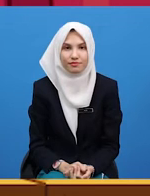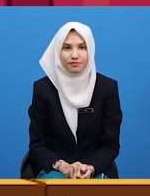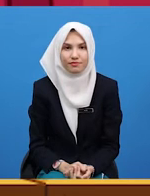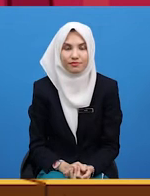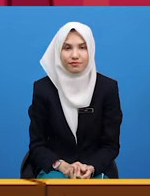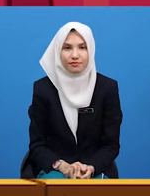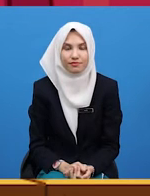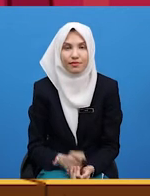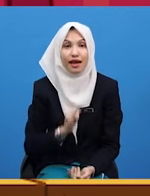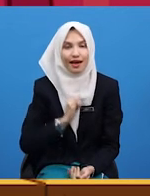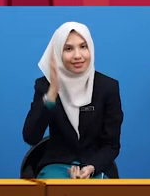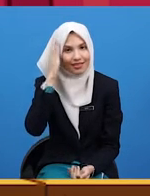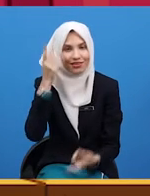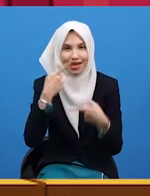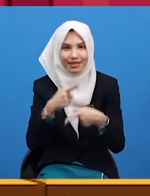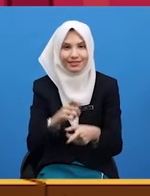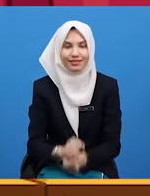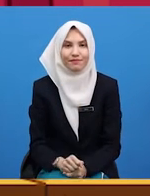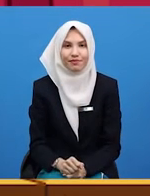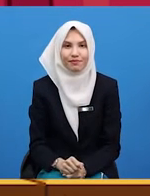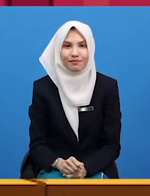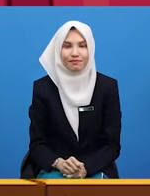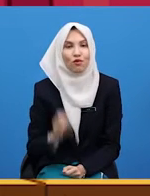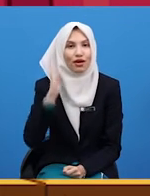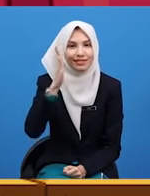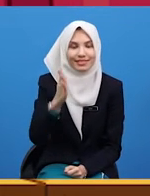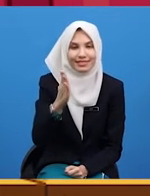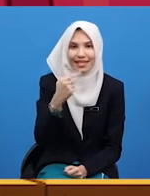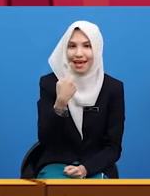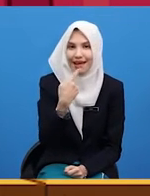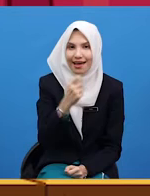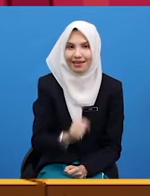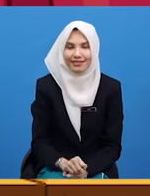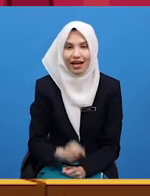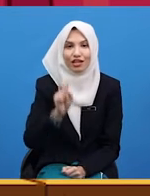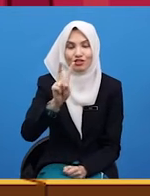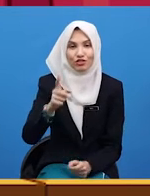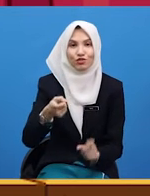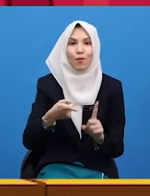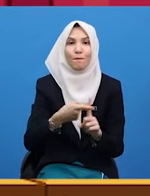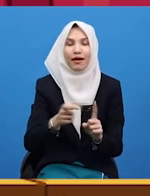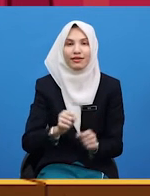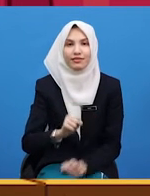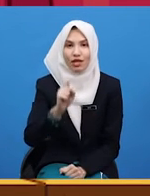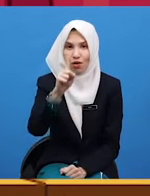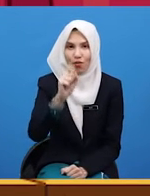I know the answer. We would say 2 plus 1.